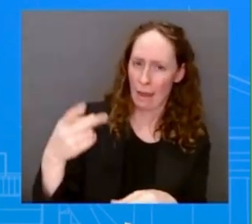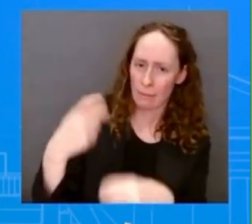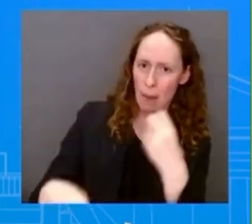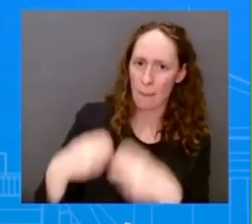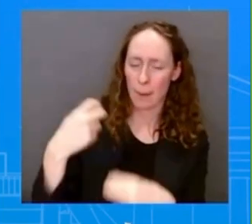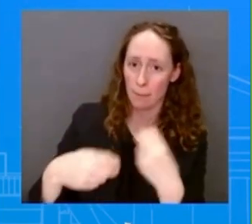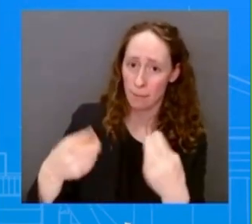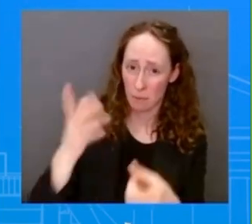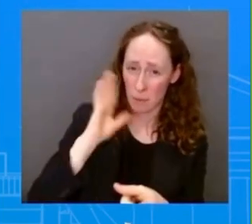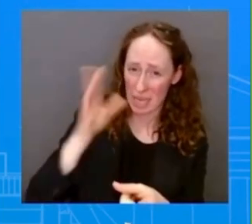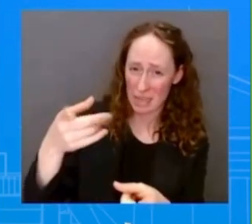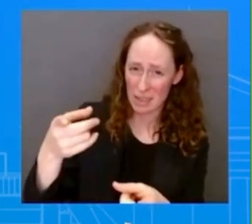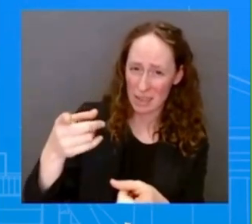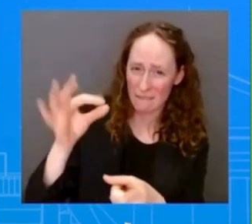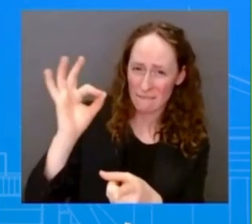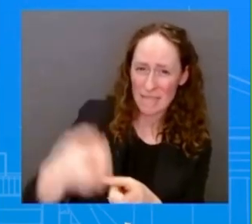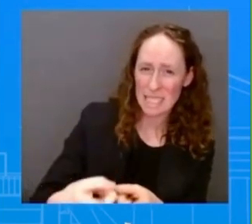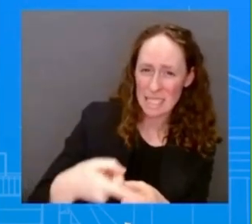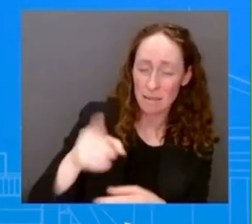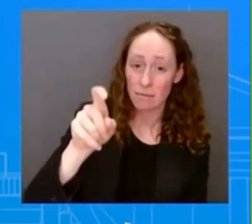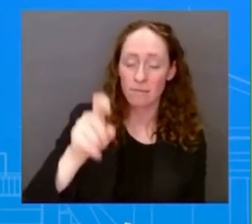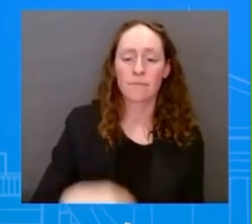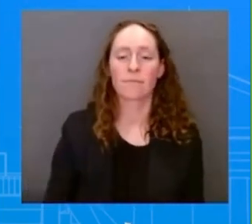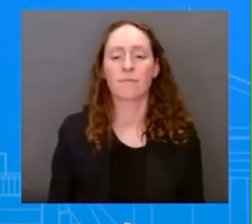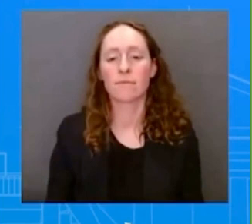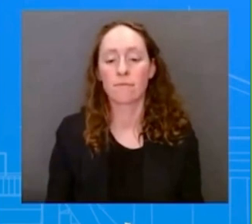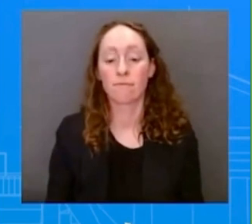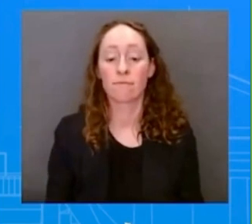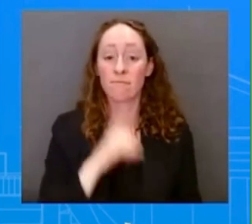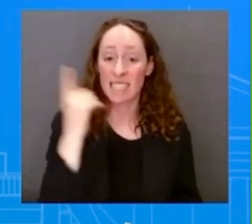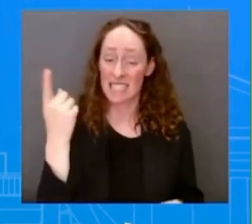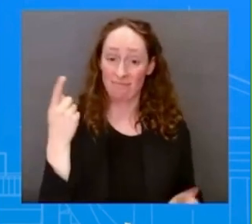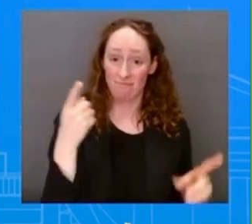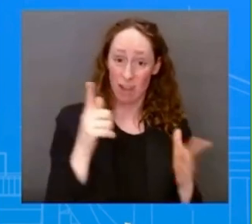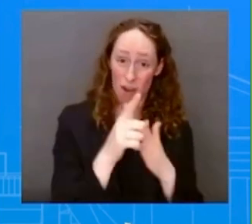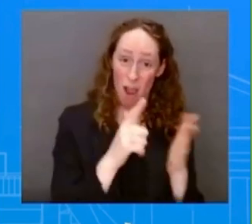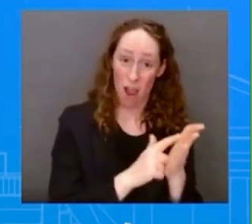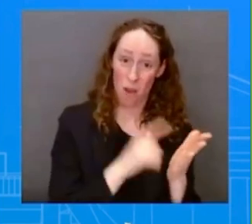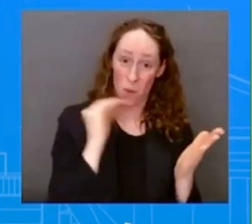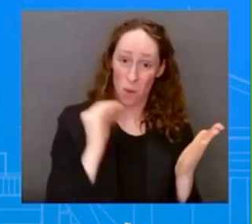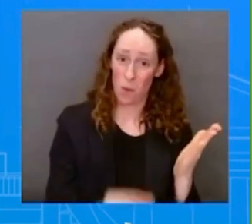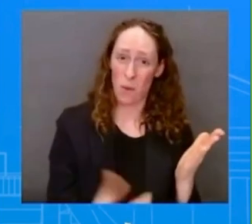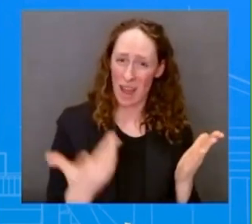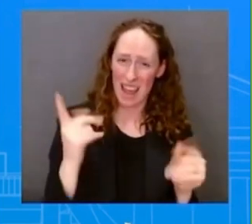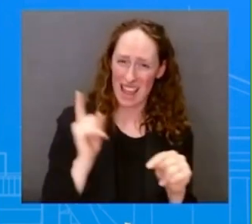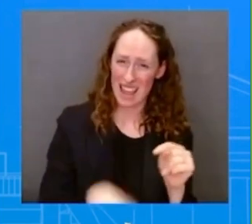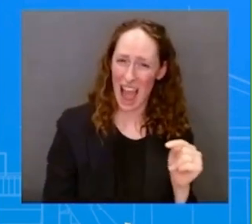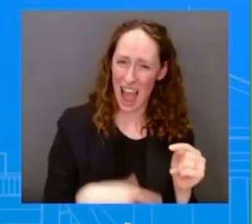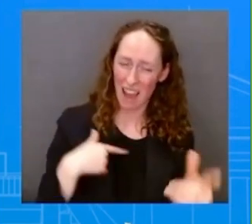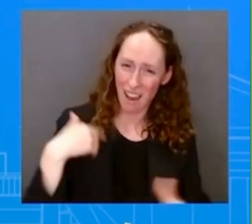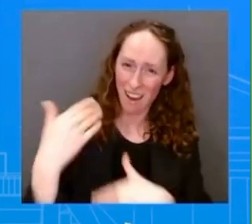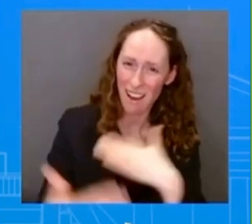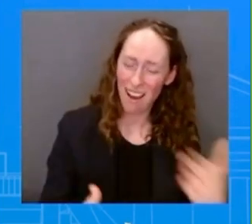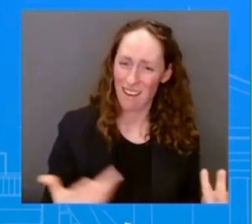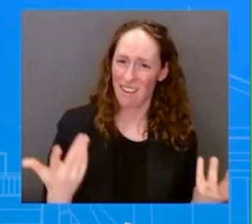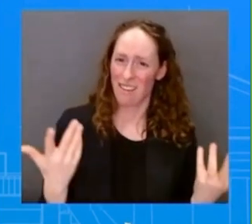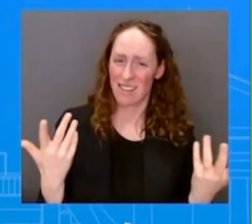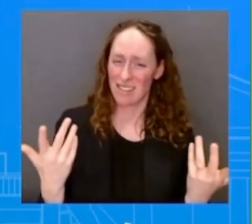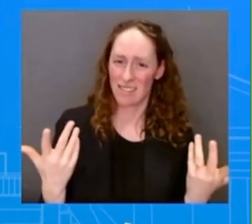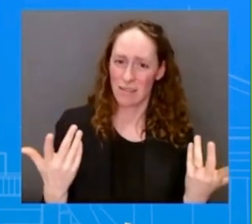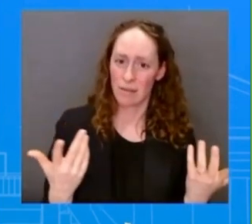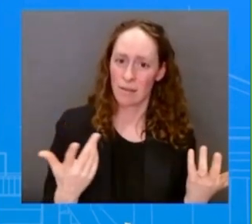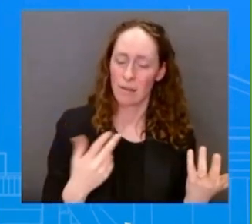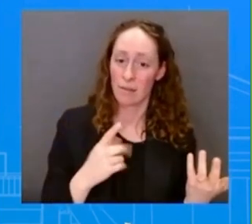legislation. Again, the president is do, everything that he can from his perch, using all the tools that he can, but it needs federal